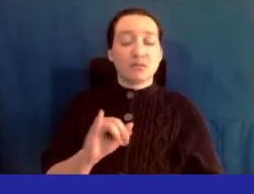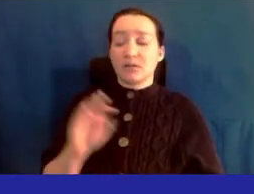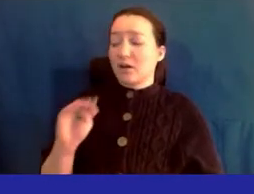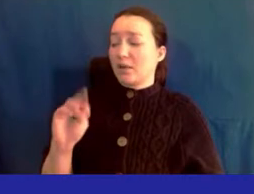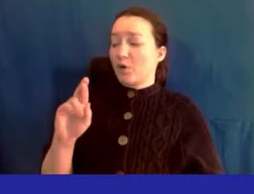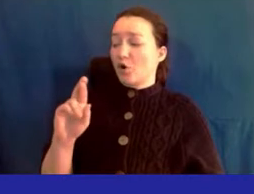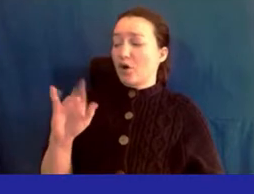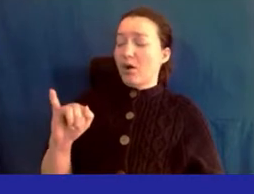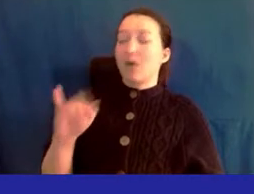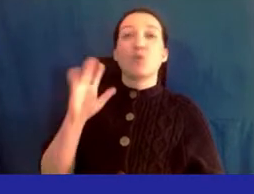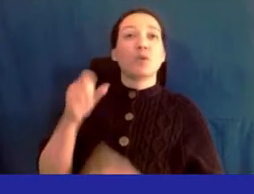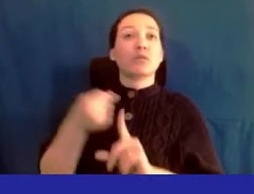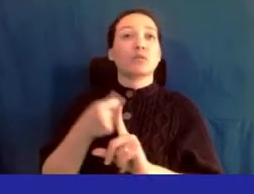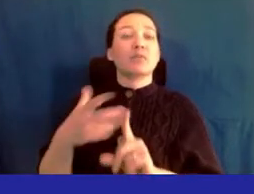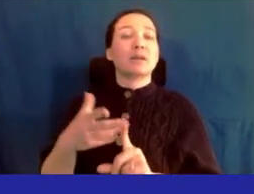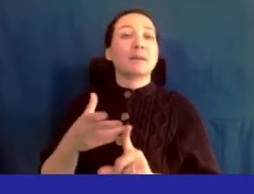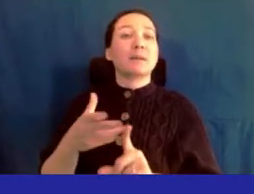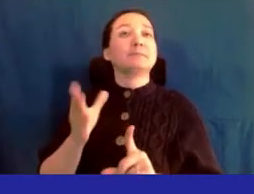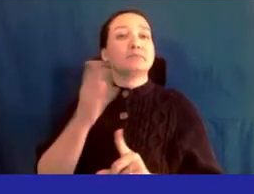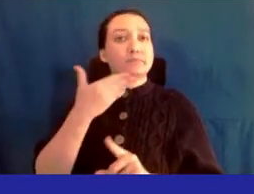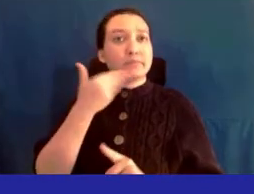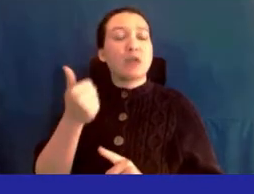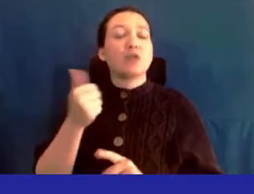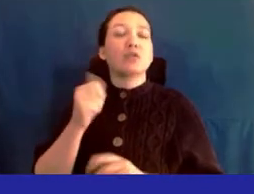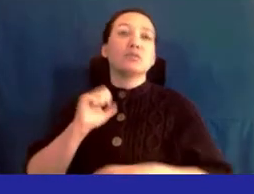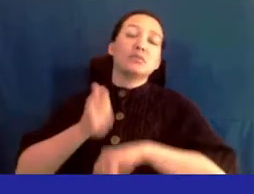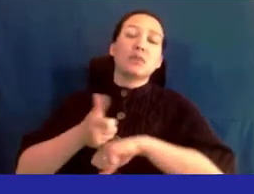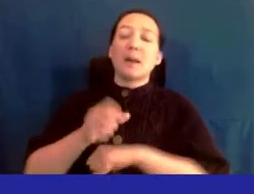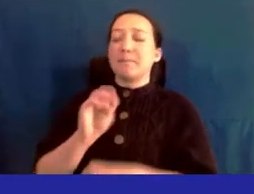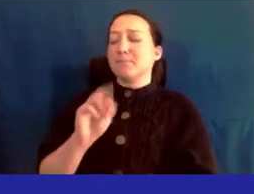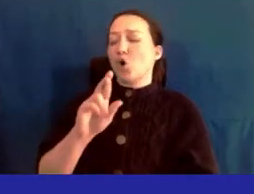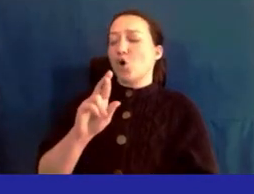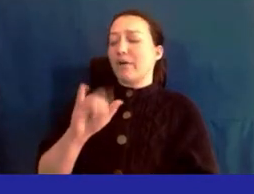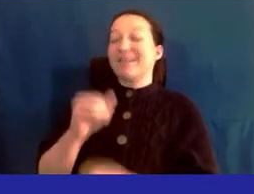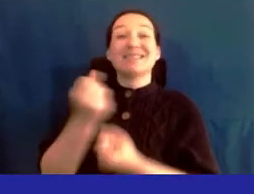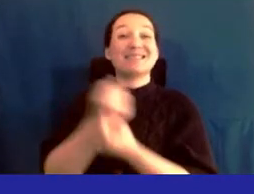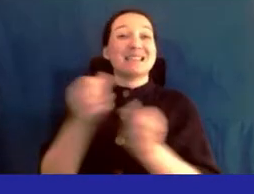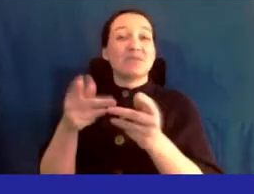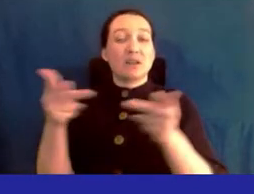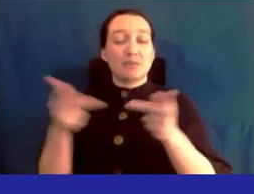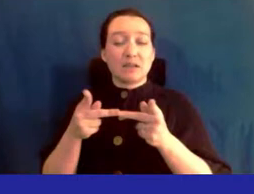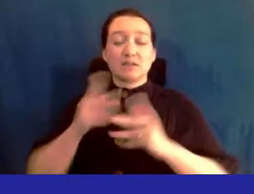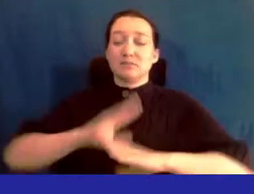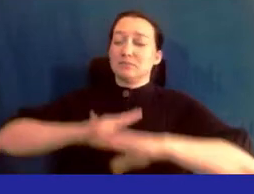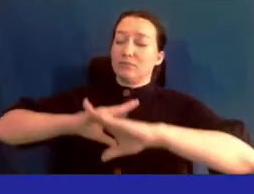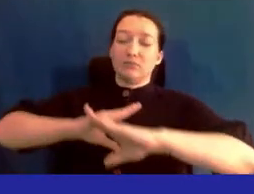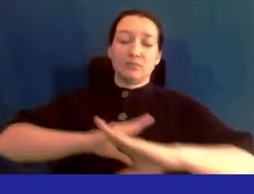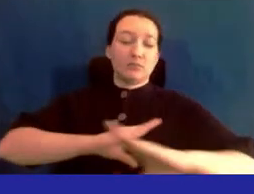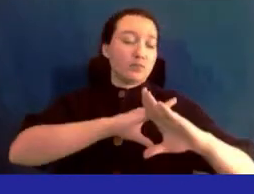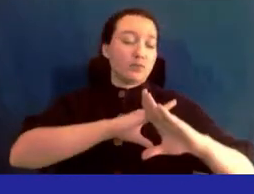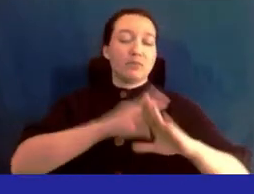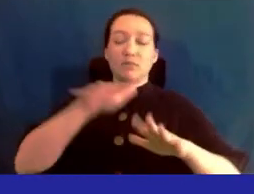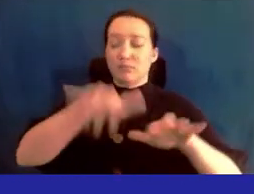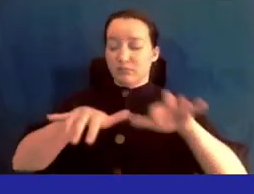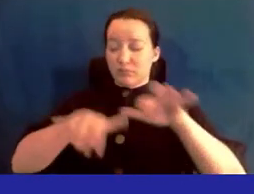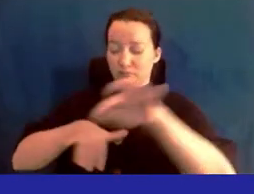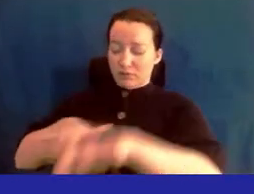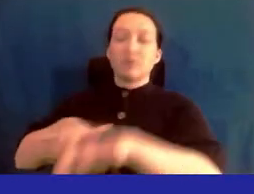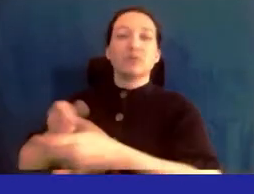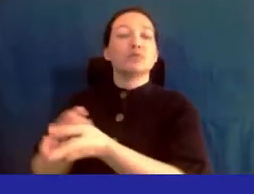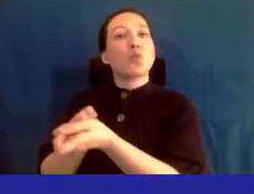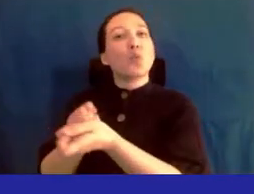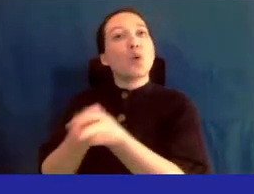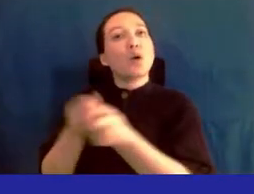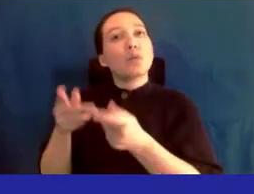will will be expanded to better establish the mri safety zones and reconfiguration of associated support spaces